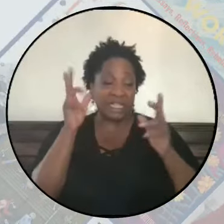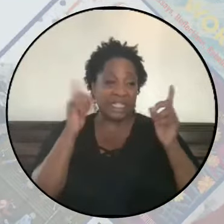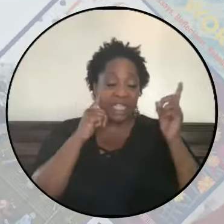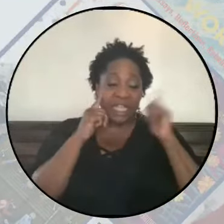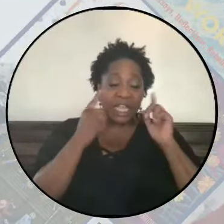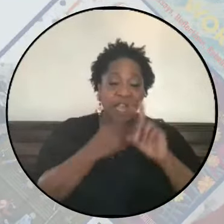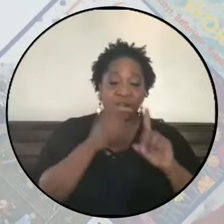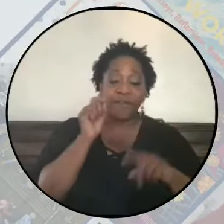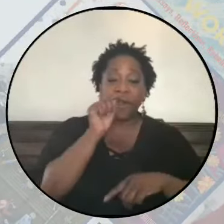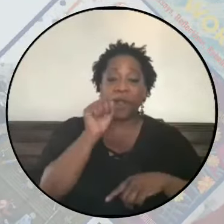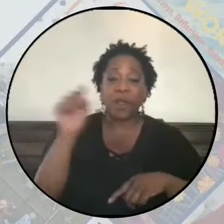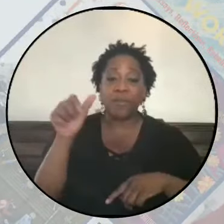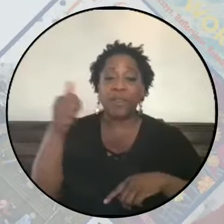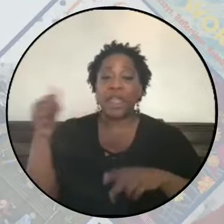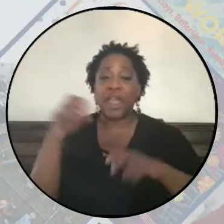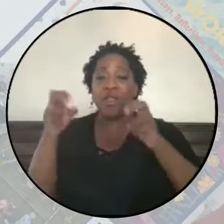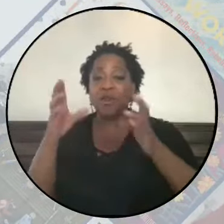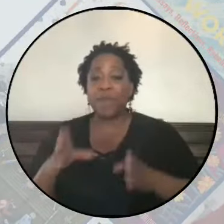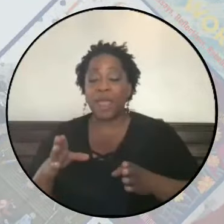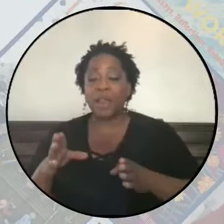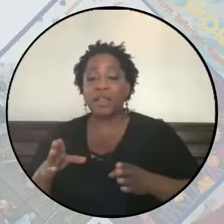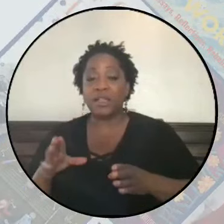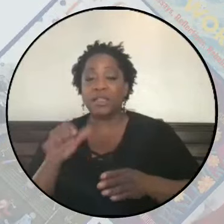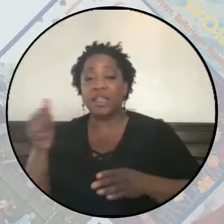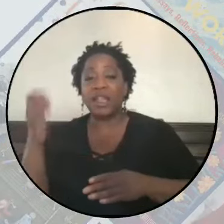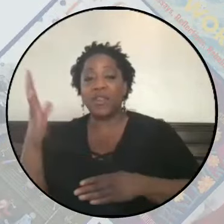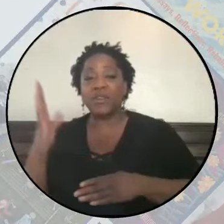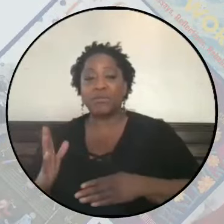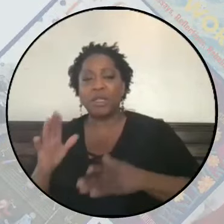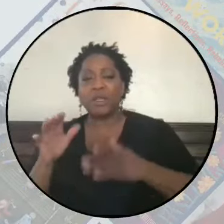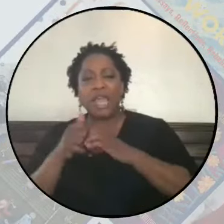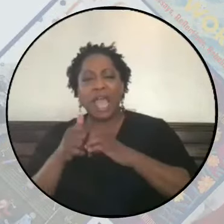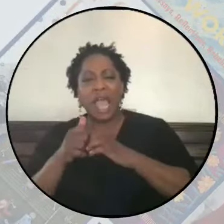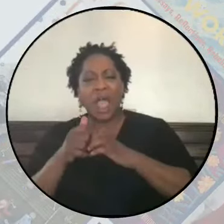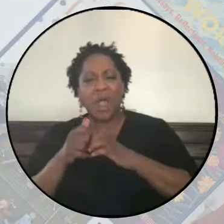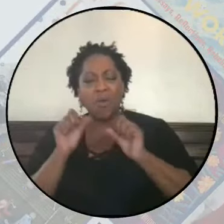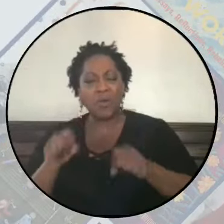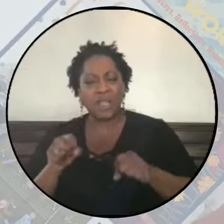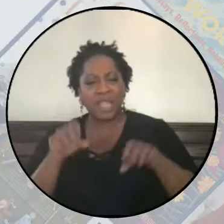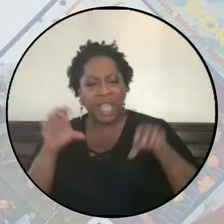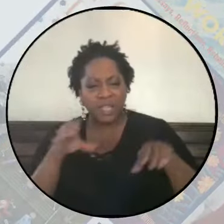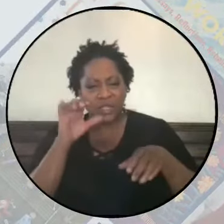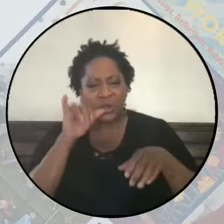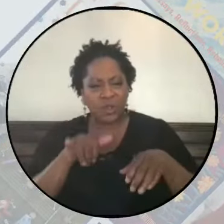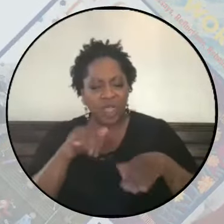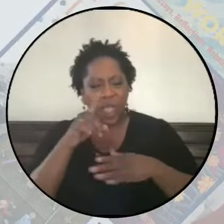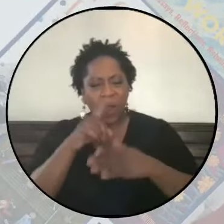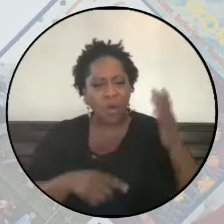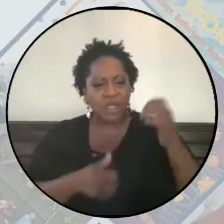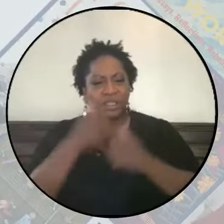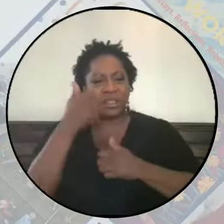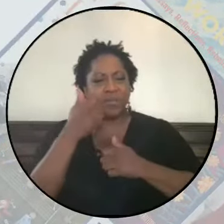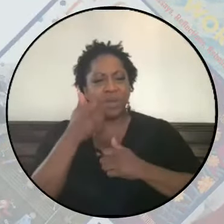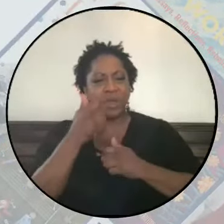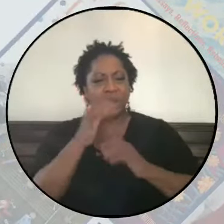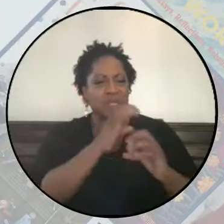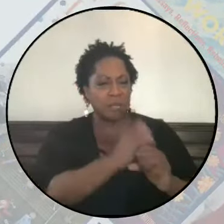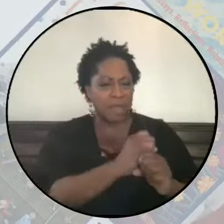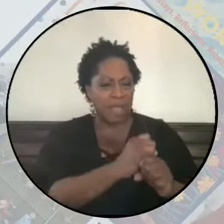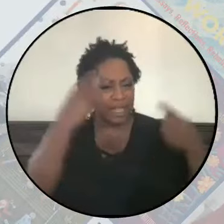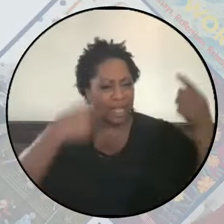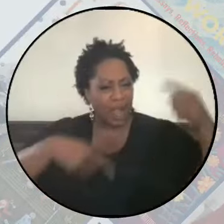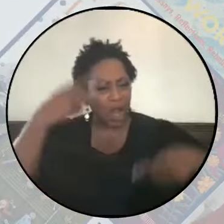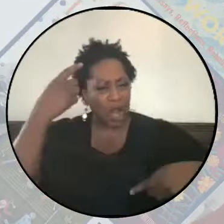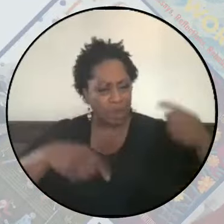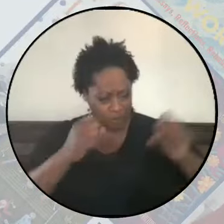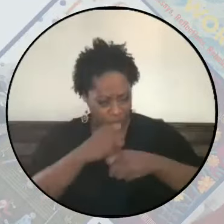from the other panelists on how we can actually do this, what are some of the most compelling arguments that